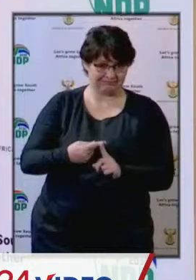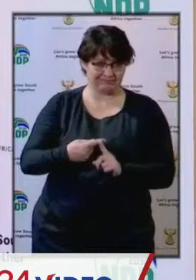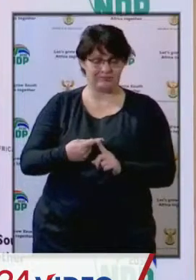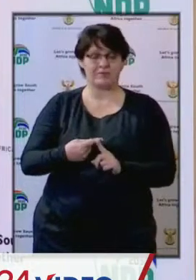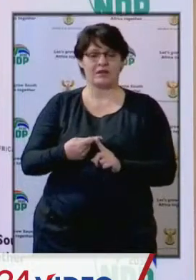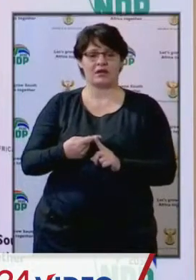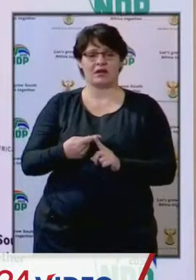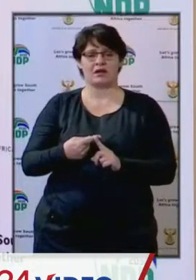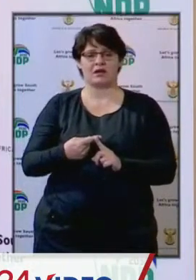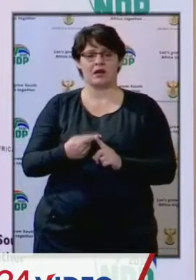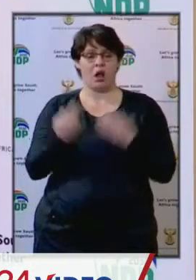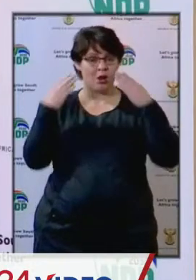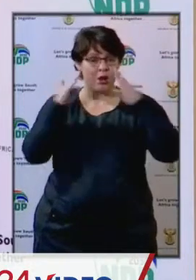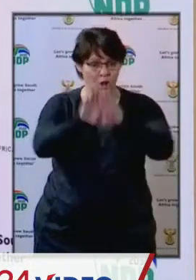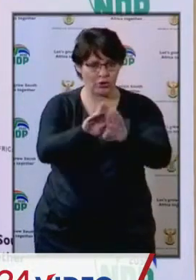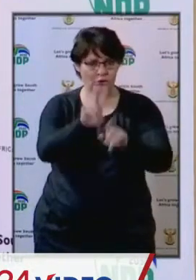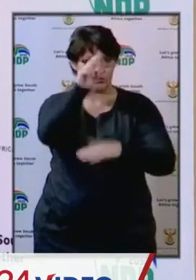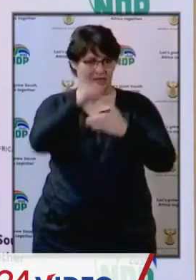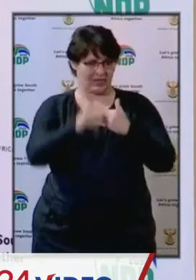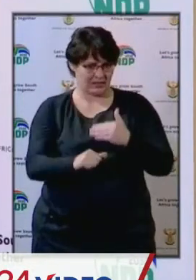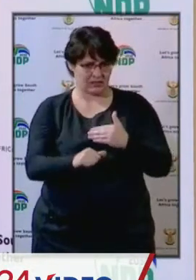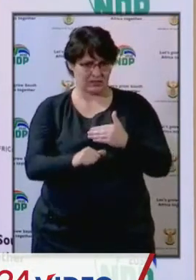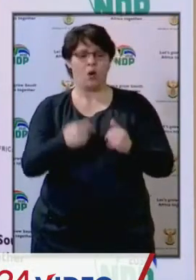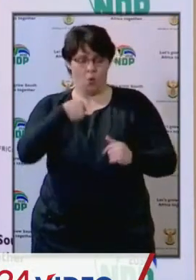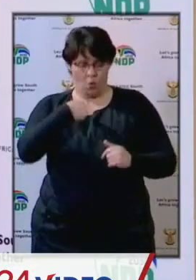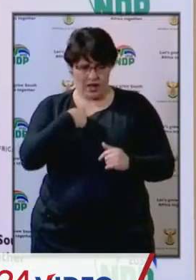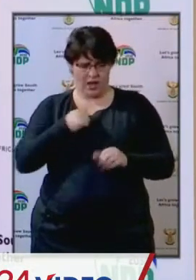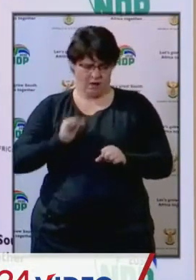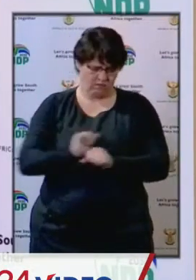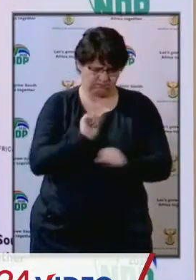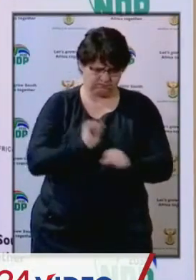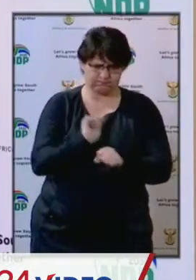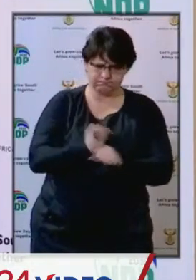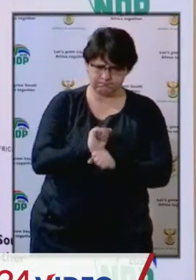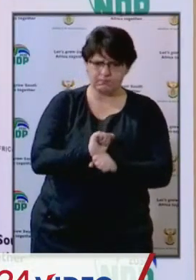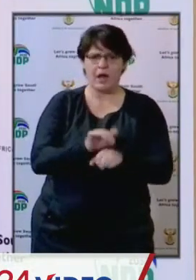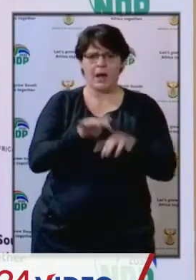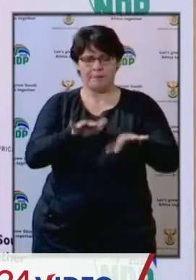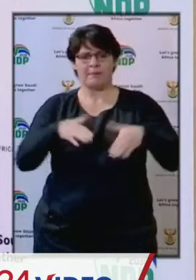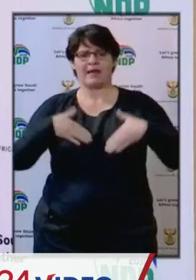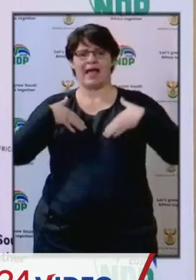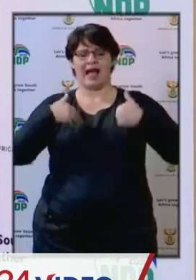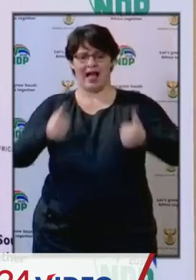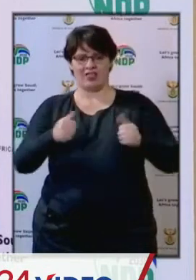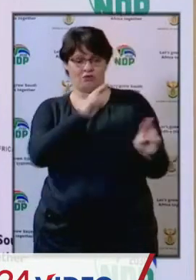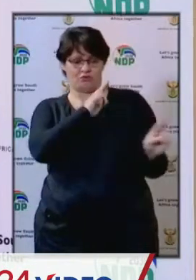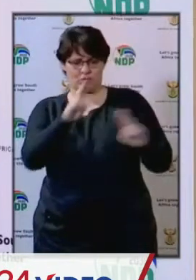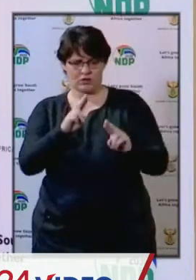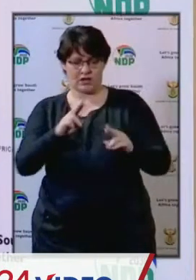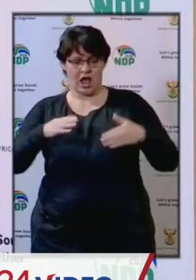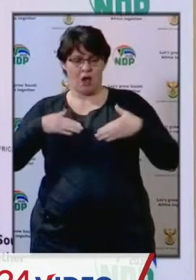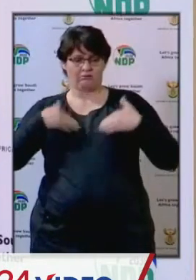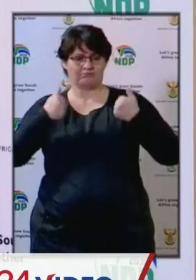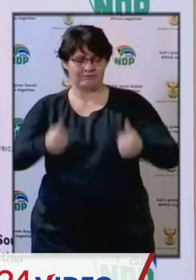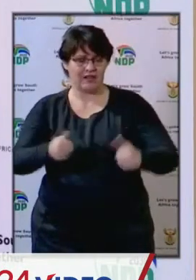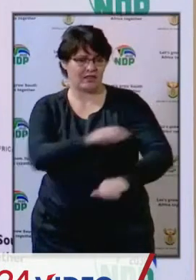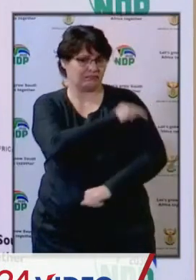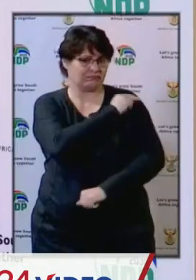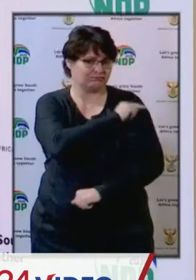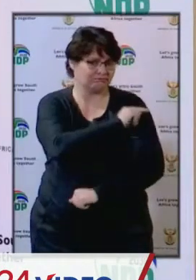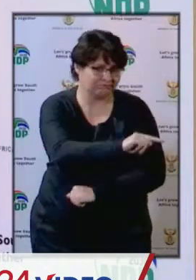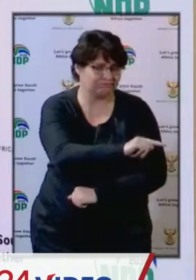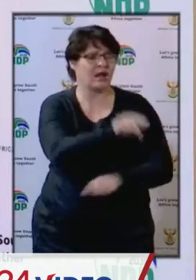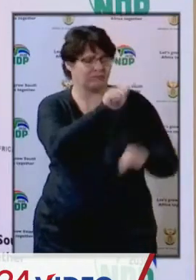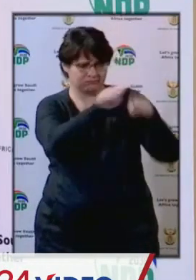lockdown gave us a room to build up an extensive public health response and prepare our health system for a possible increased